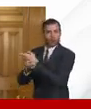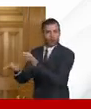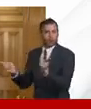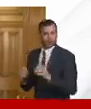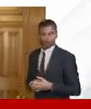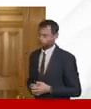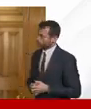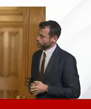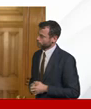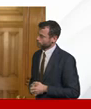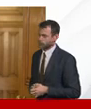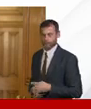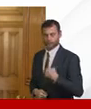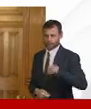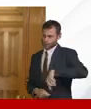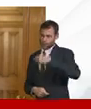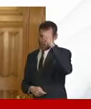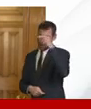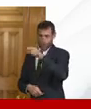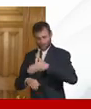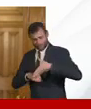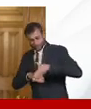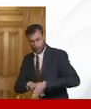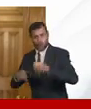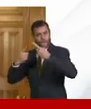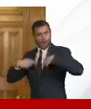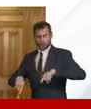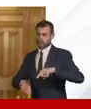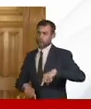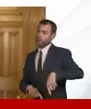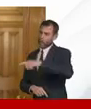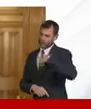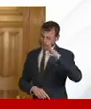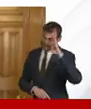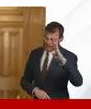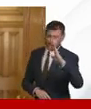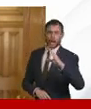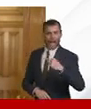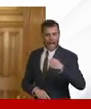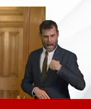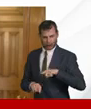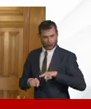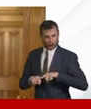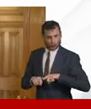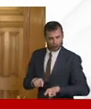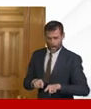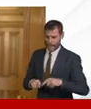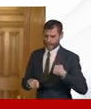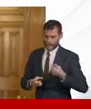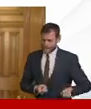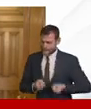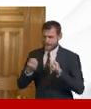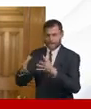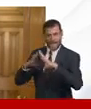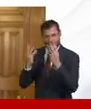and I want you to know that we salute you and I will strain every sinew to get you everything you